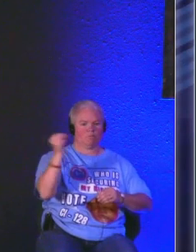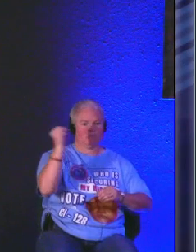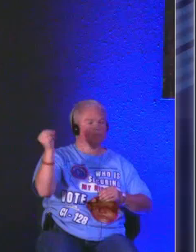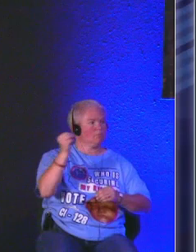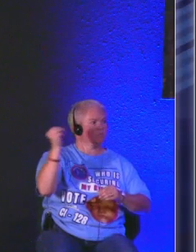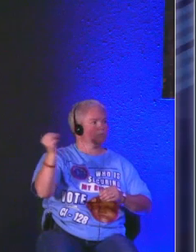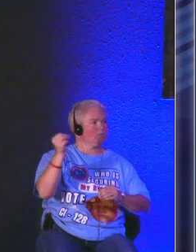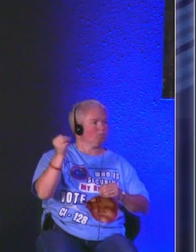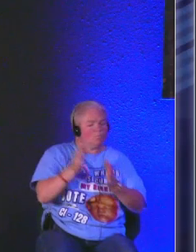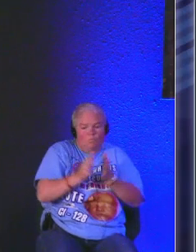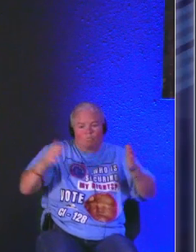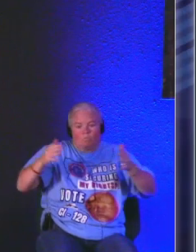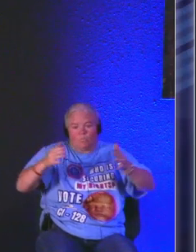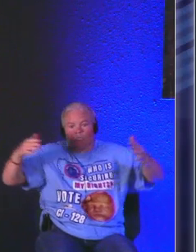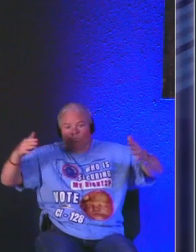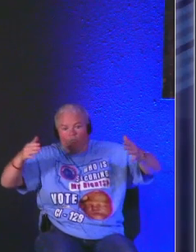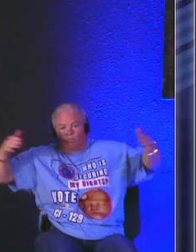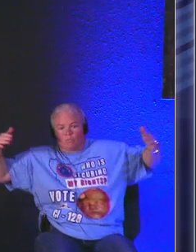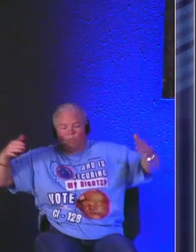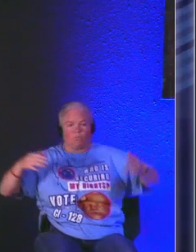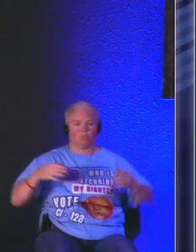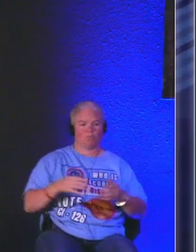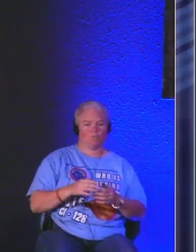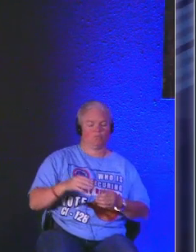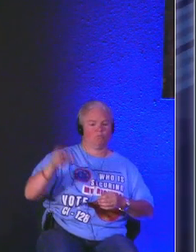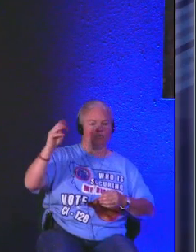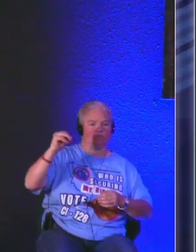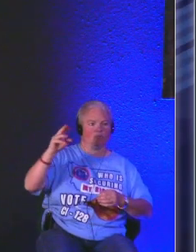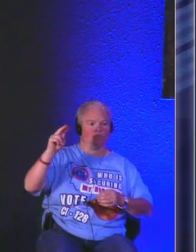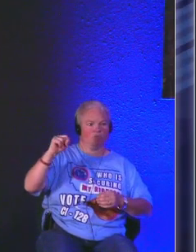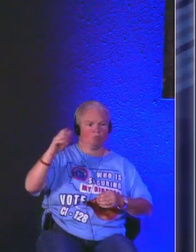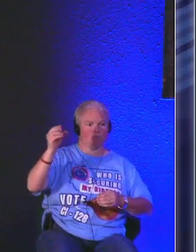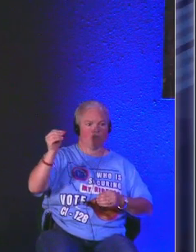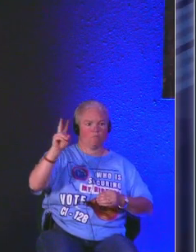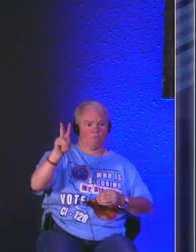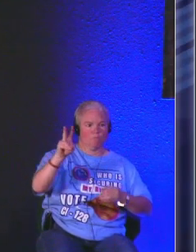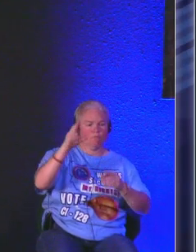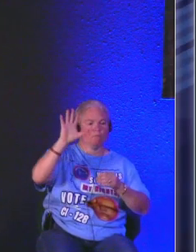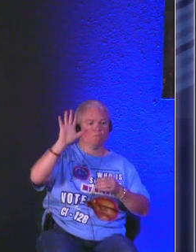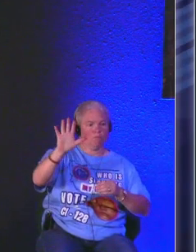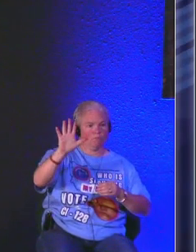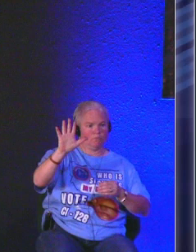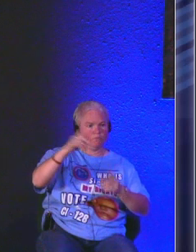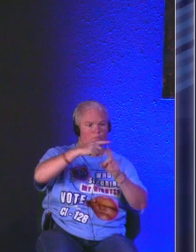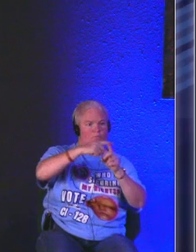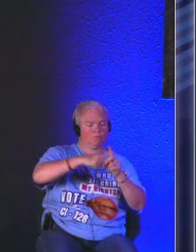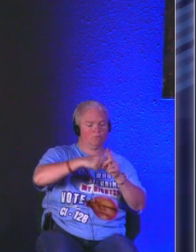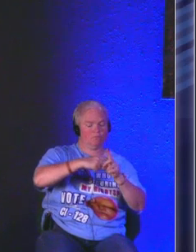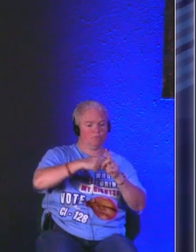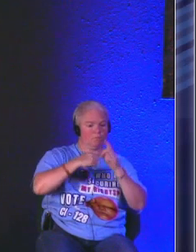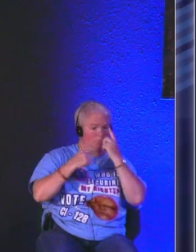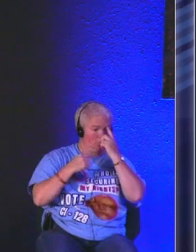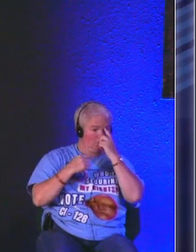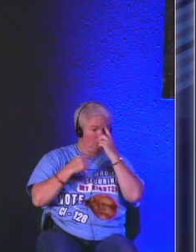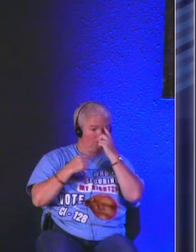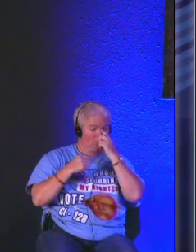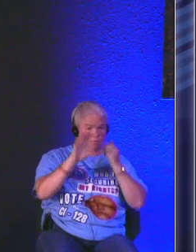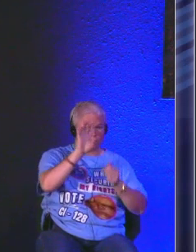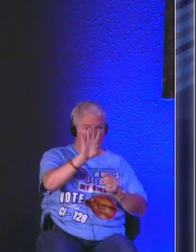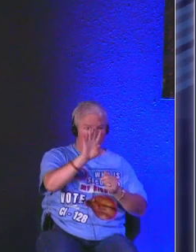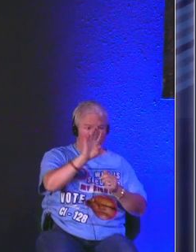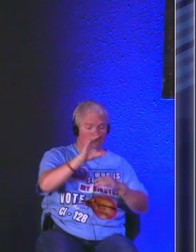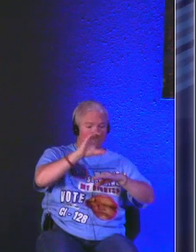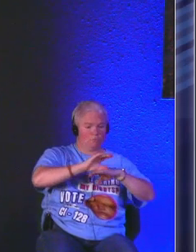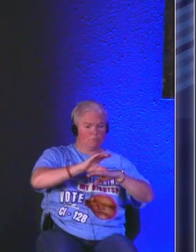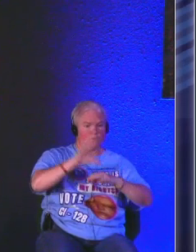um i think something large is happening november 5th um tuesday so on the 4th we're going to gather